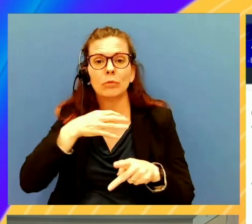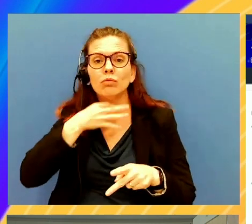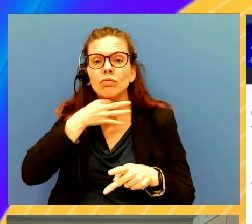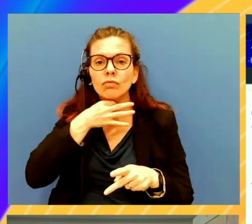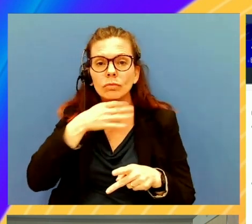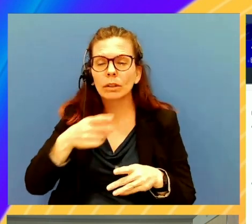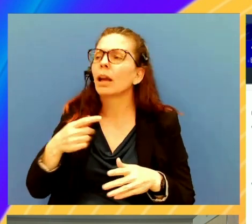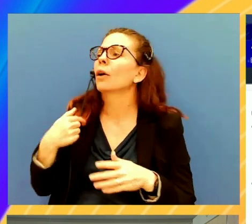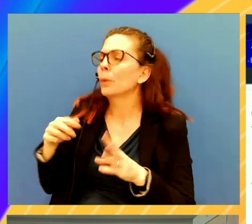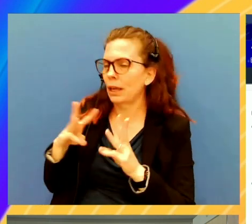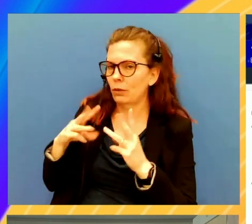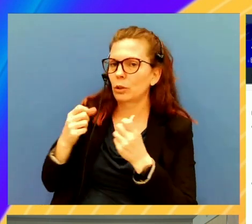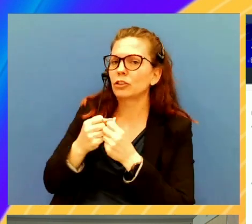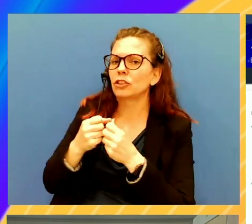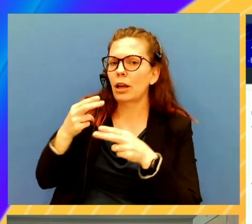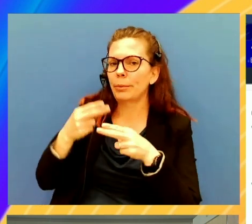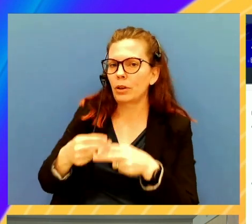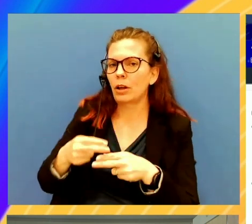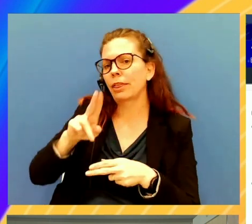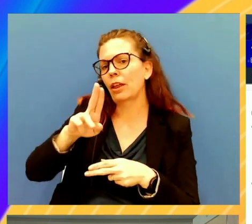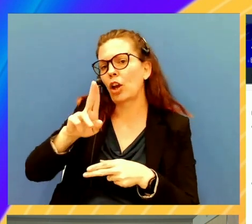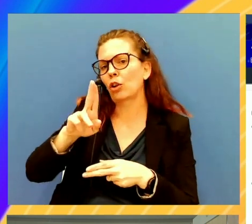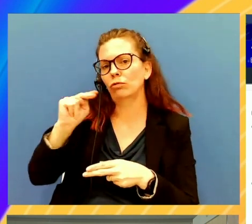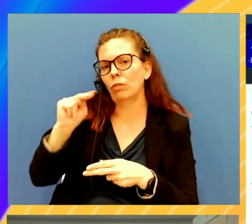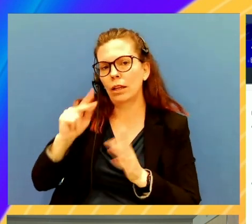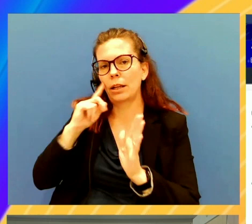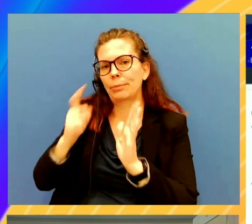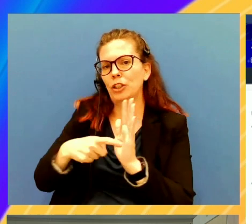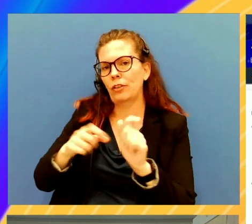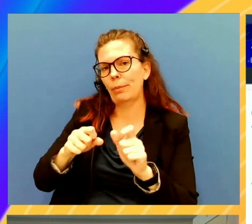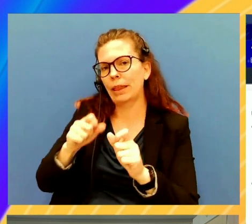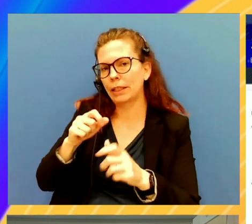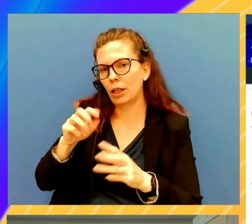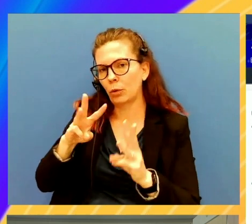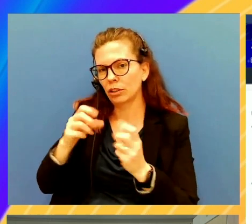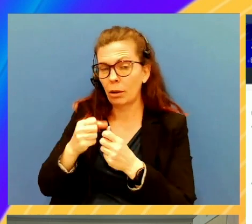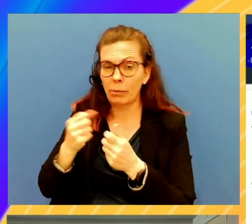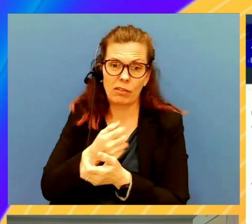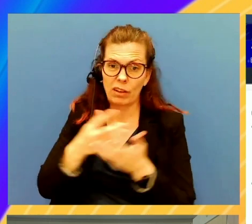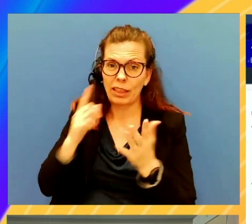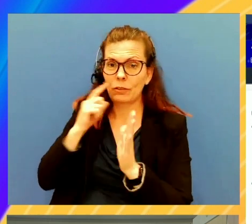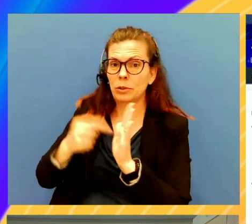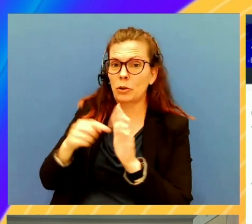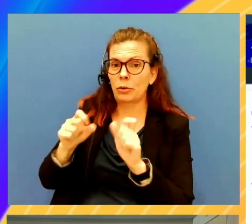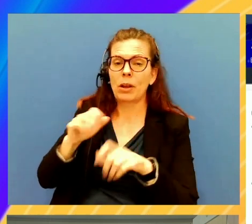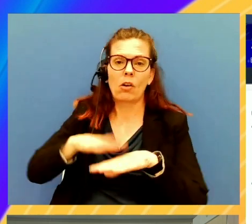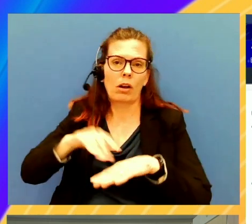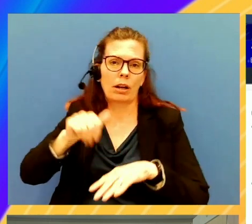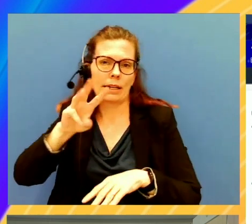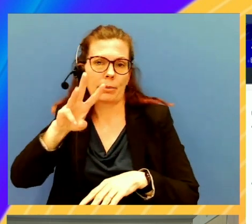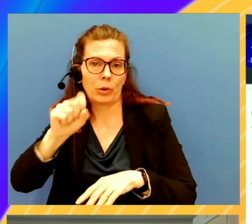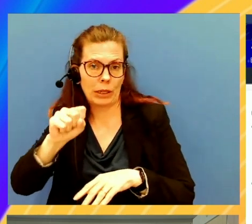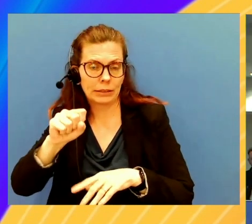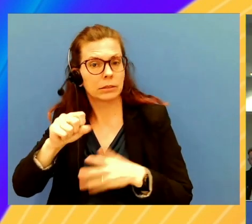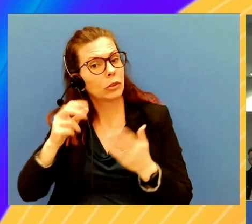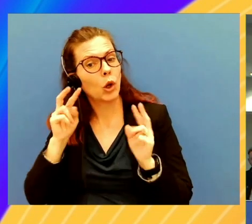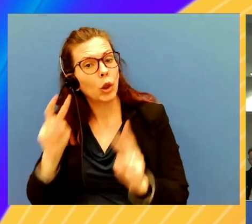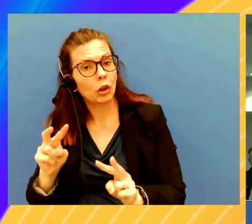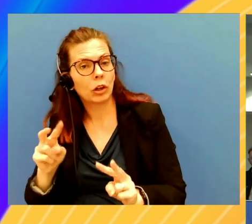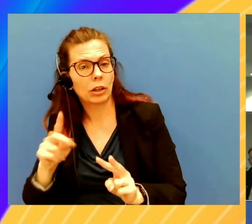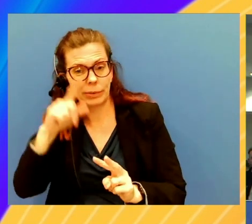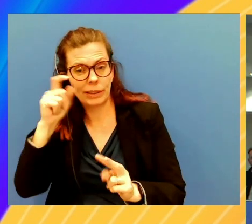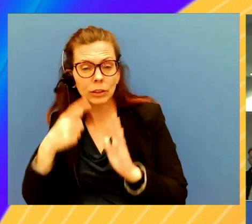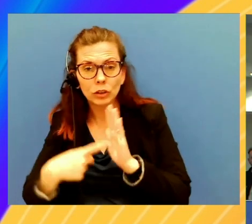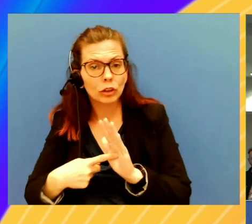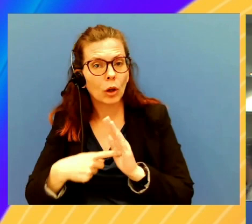a workshop called the One Observability Workshop. It is all things observability on AWS. Take a look at it because it shows